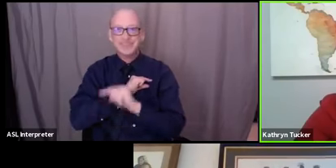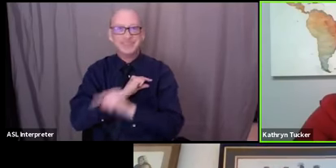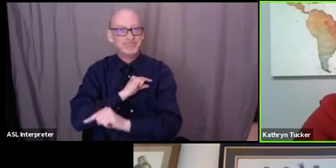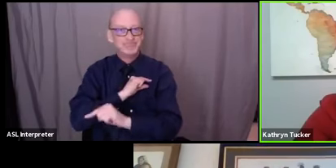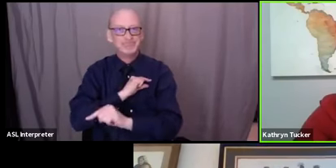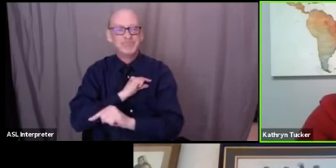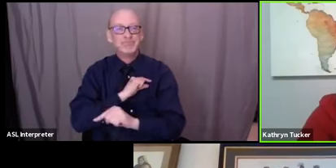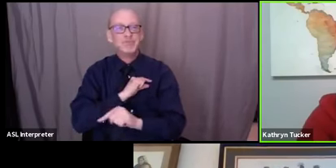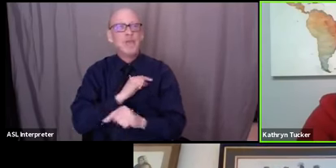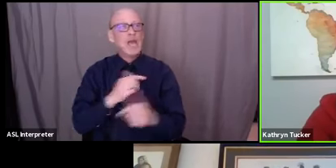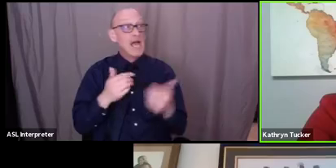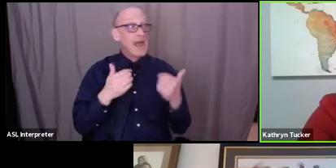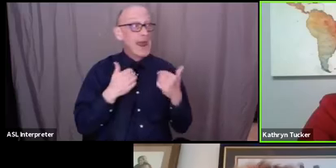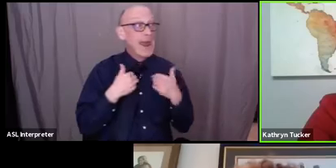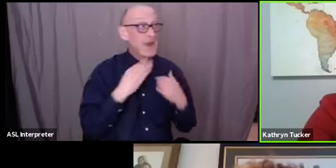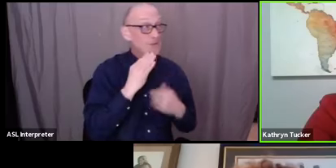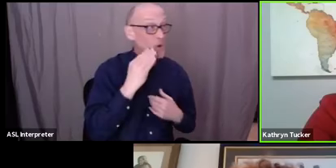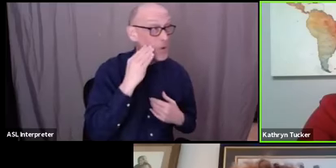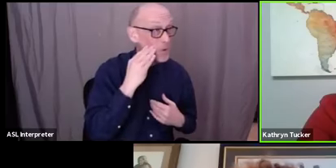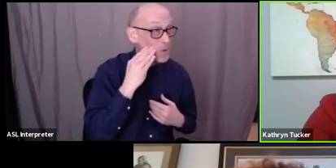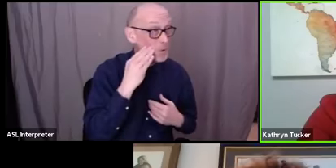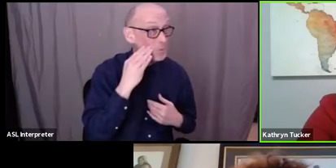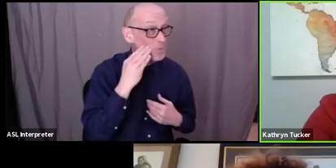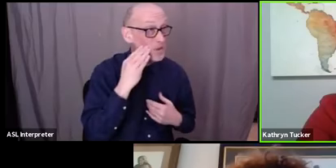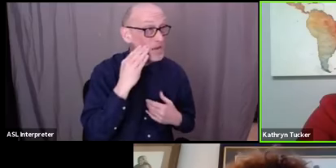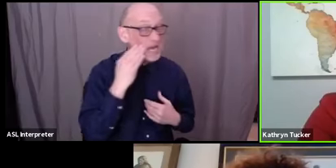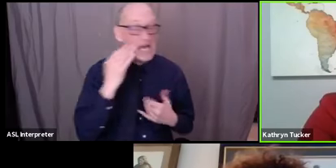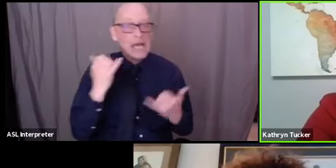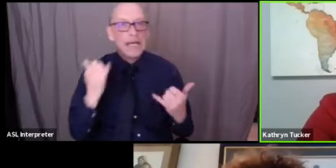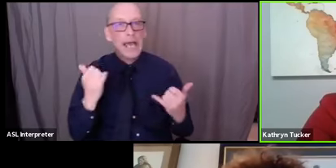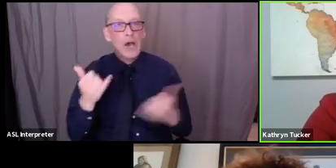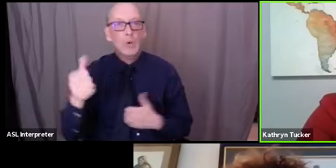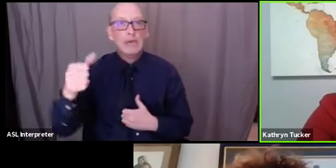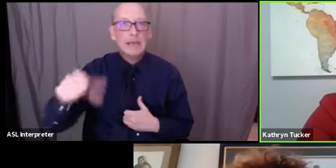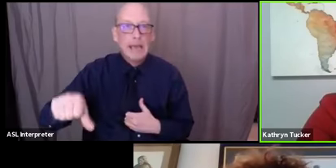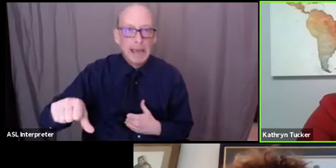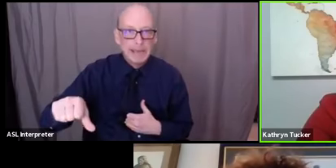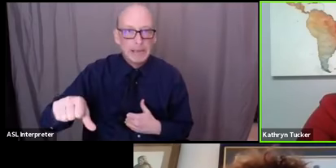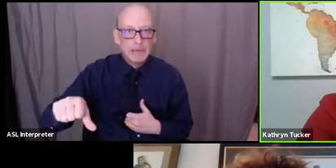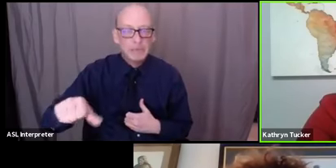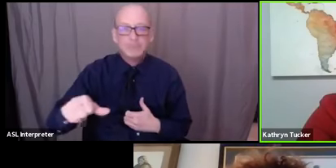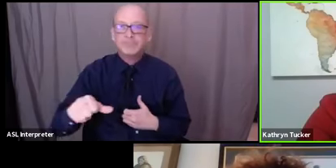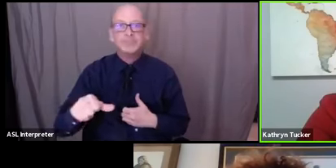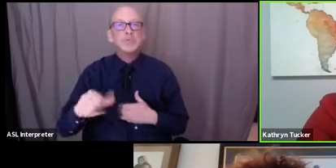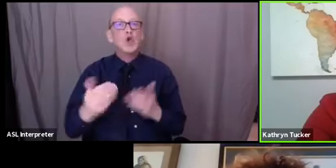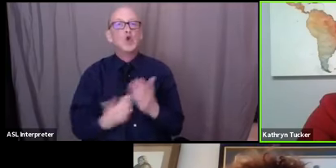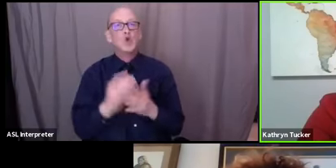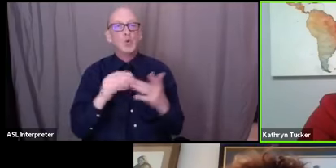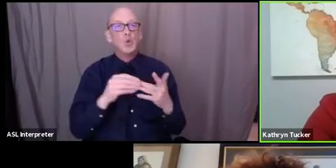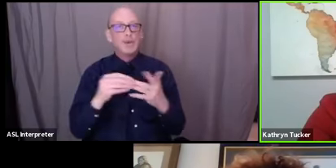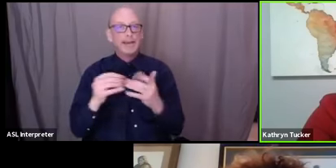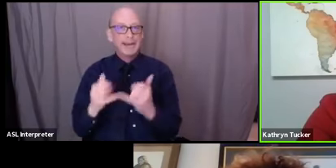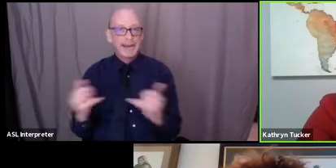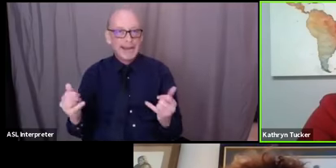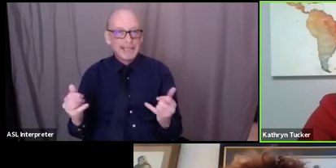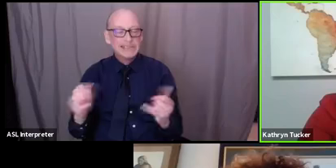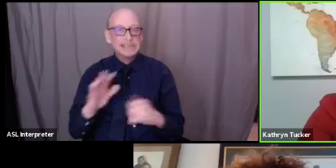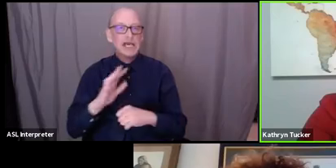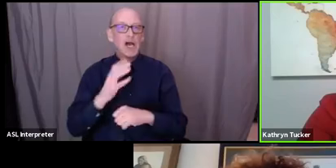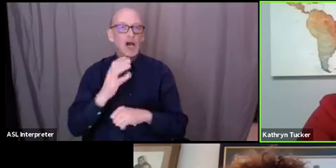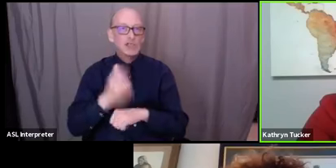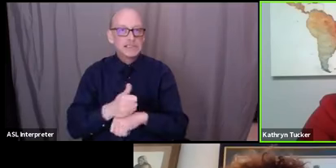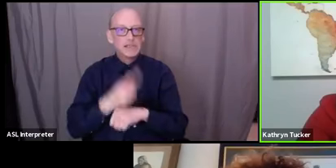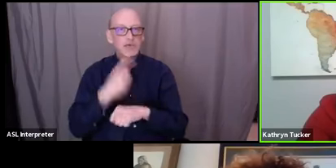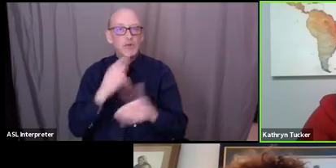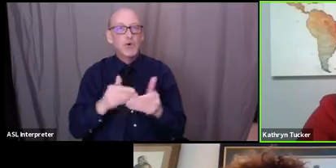up i've got my home to now i'm denied for a mortgage and a lot of these new um guidelines um are being imposed for the next